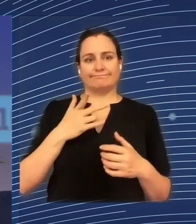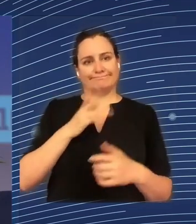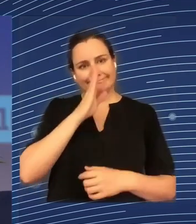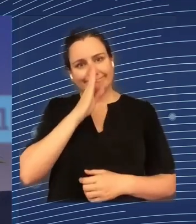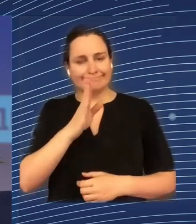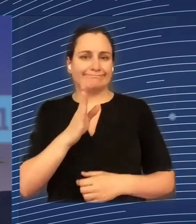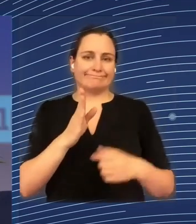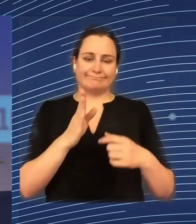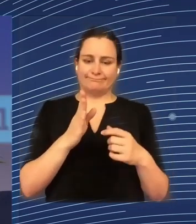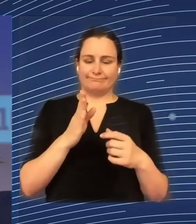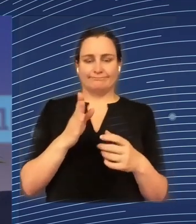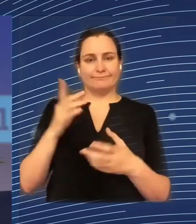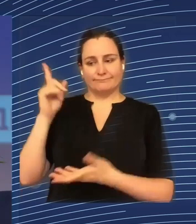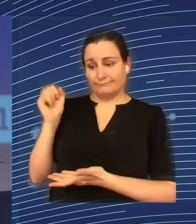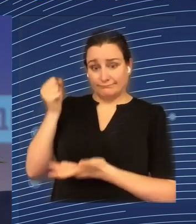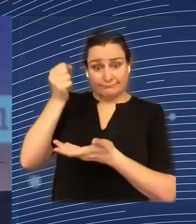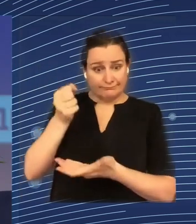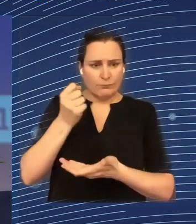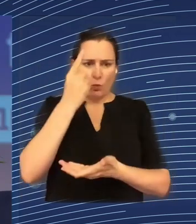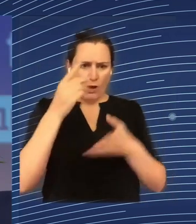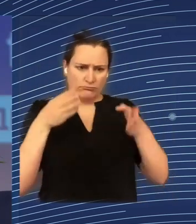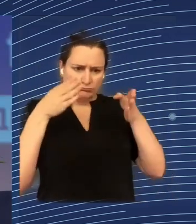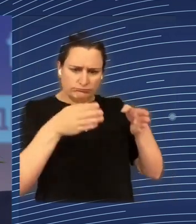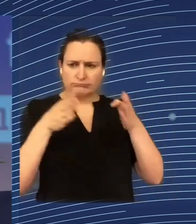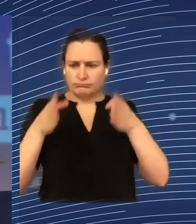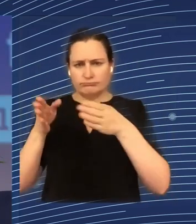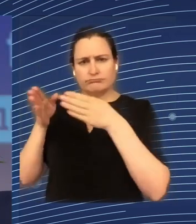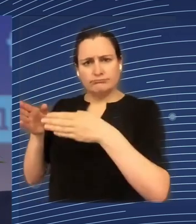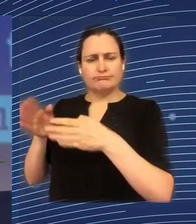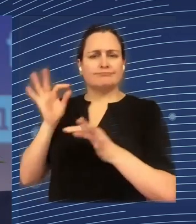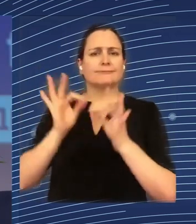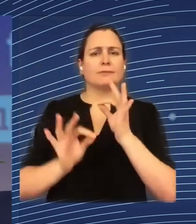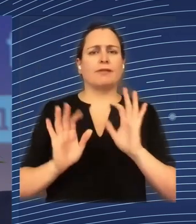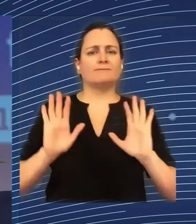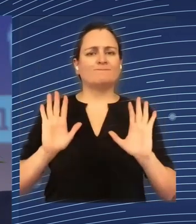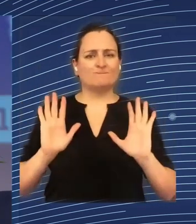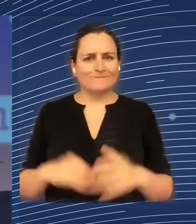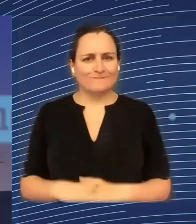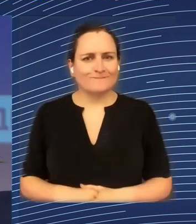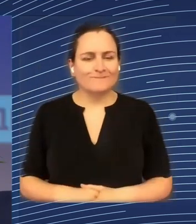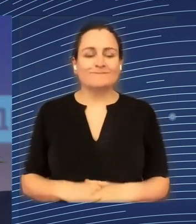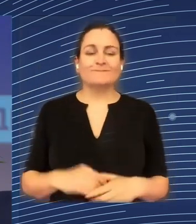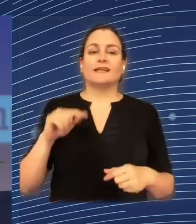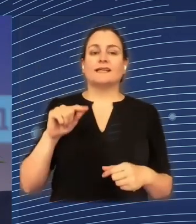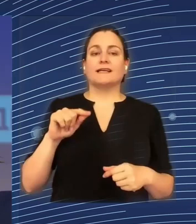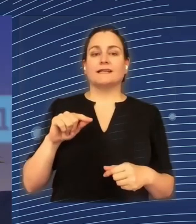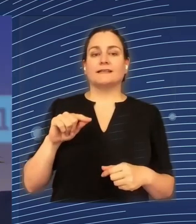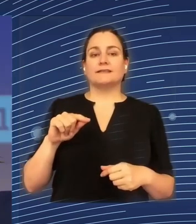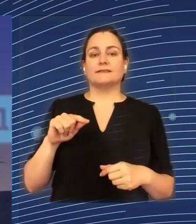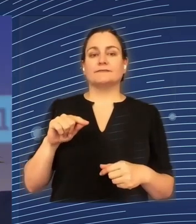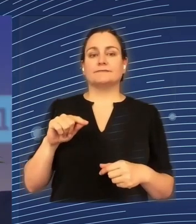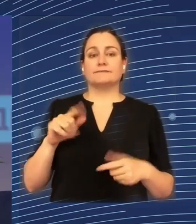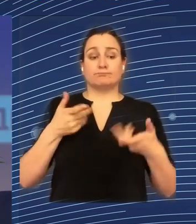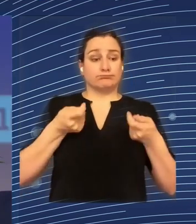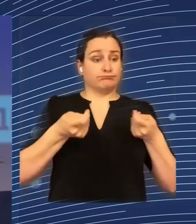of the funds. Leaner regulatory framework could lead to really some better